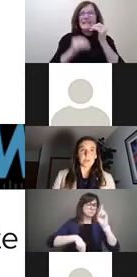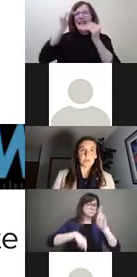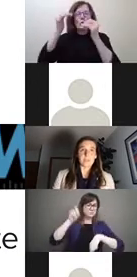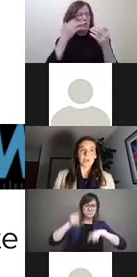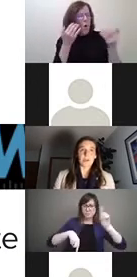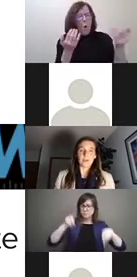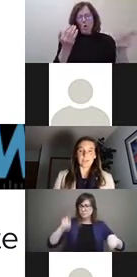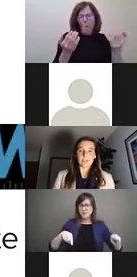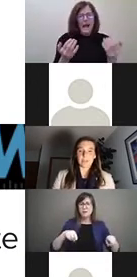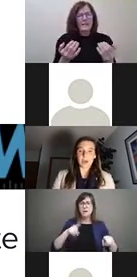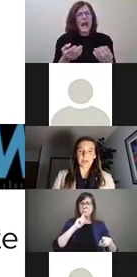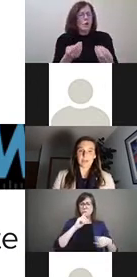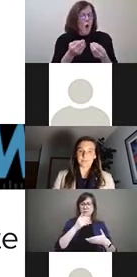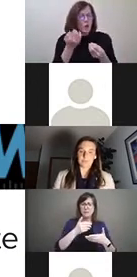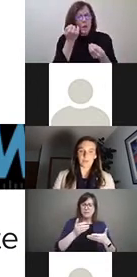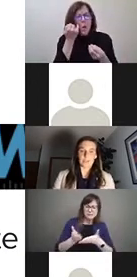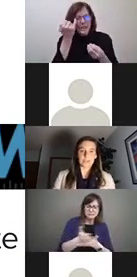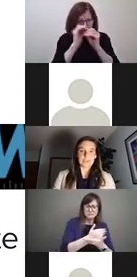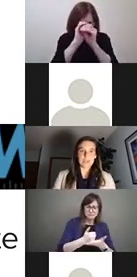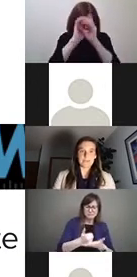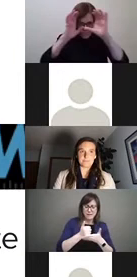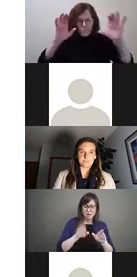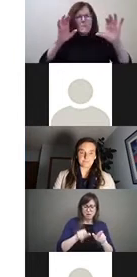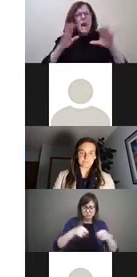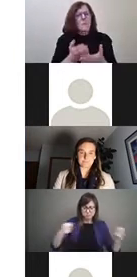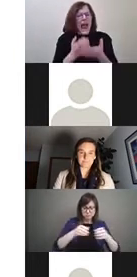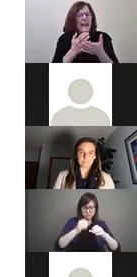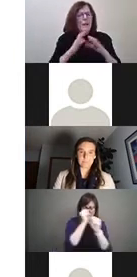so we can start measuring and monitoring. Go to the next slide.